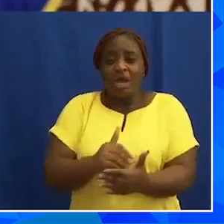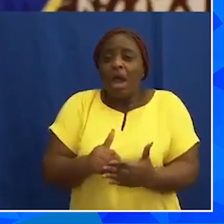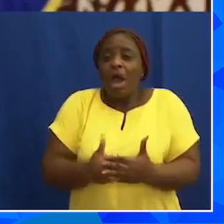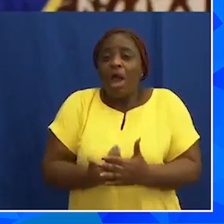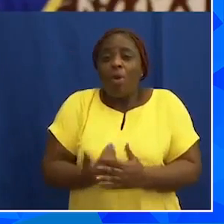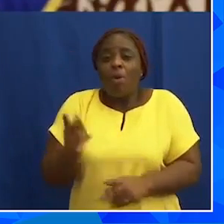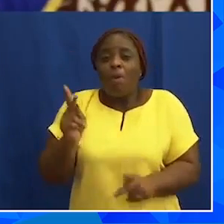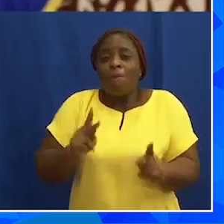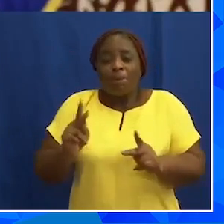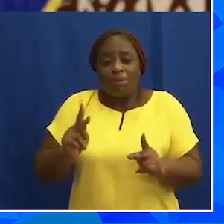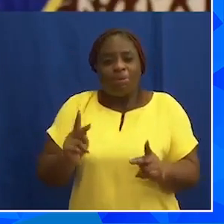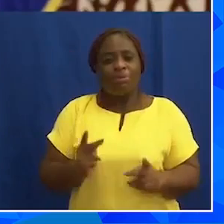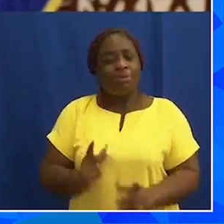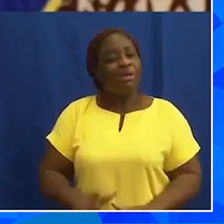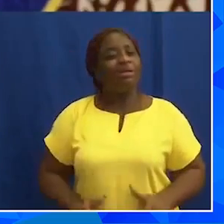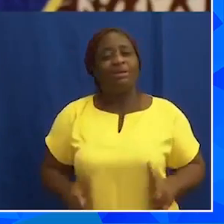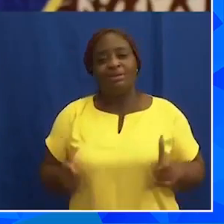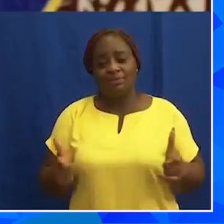are coping.